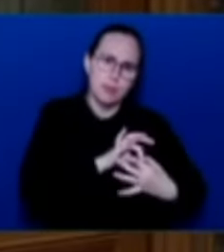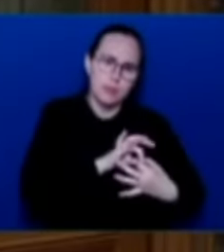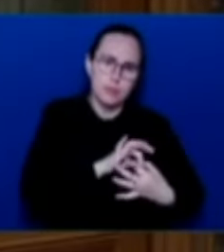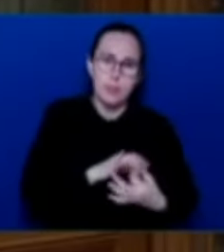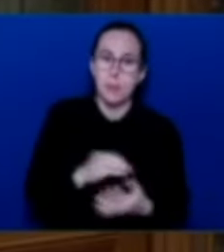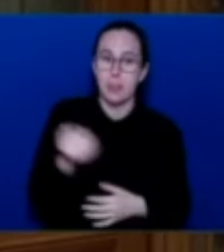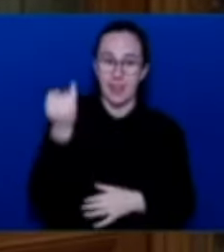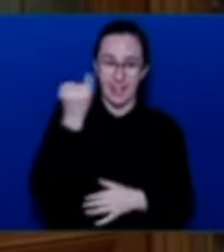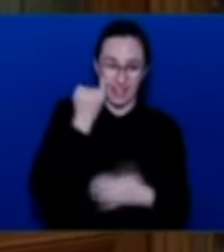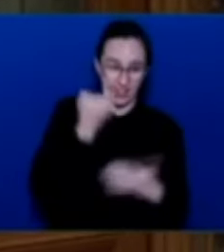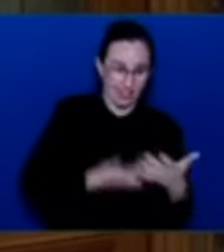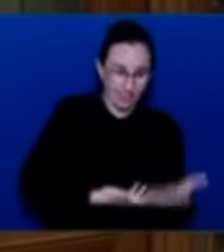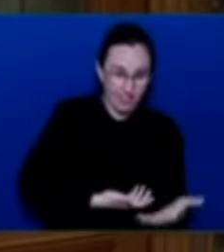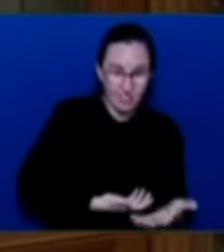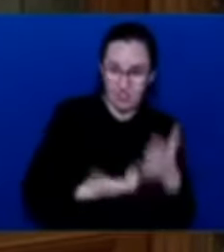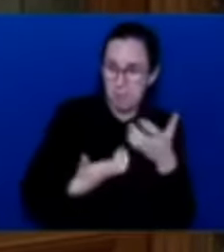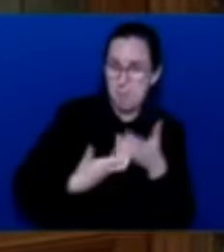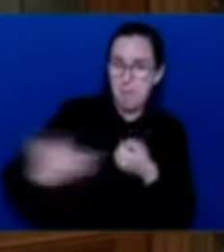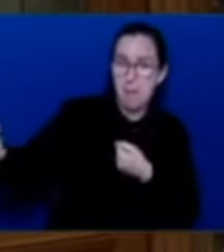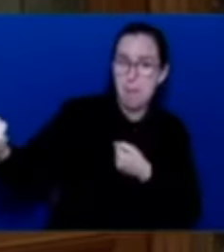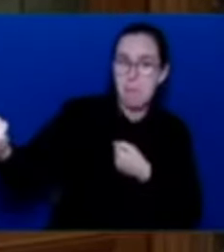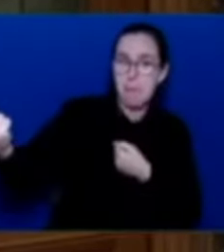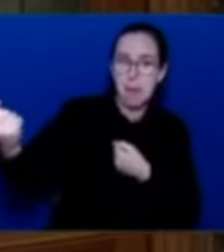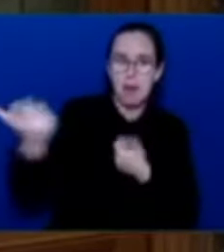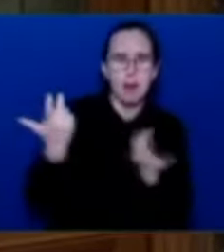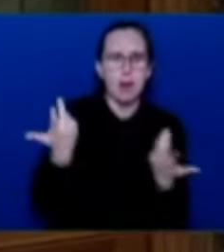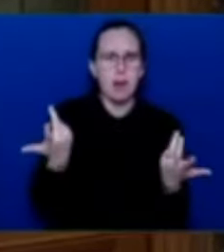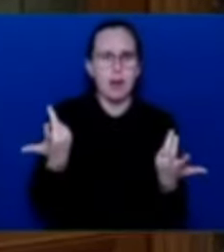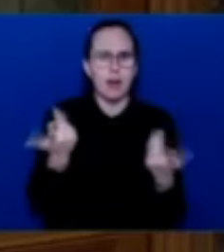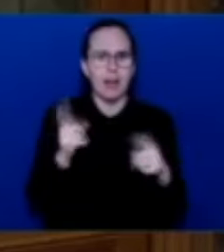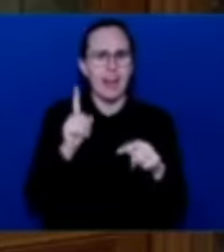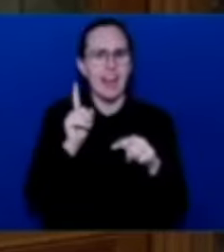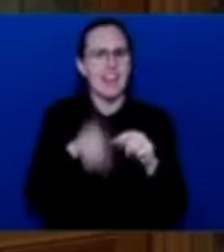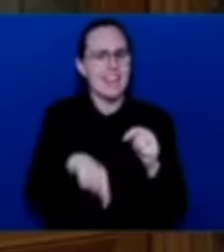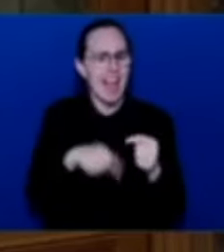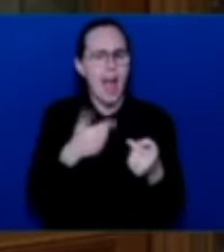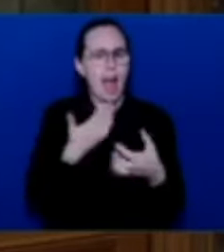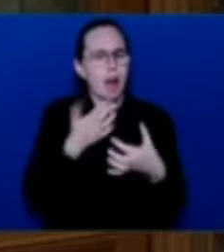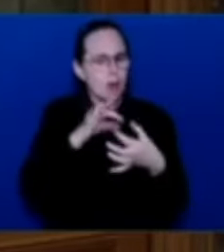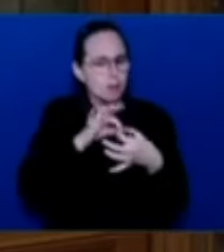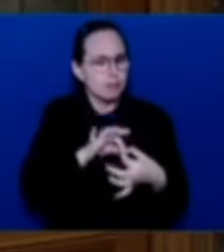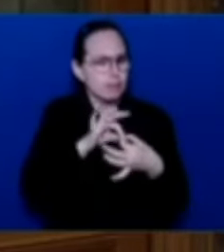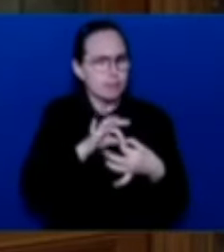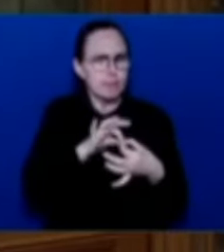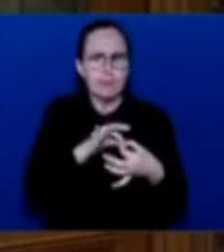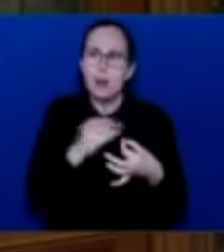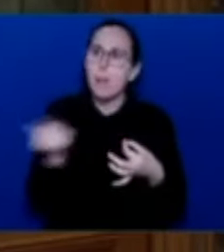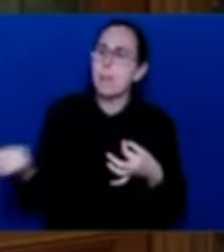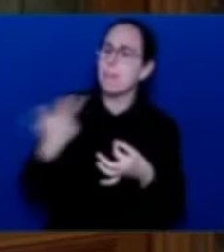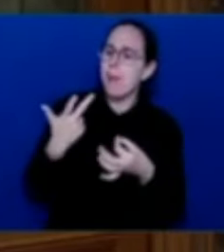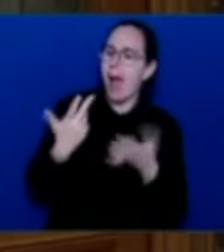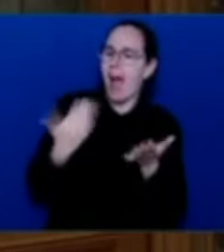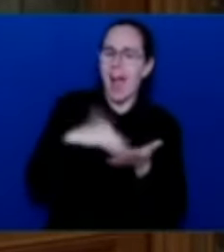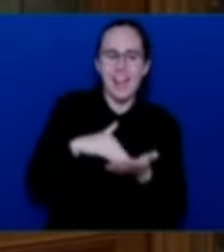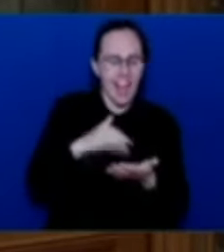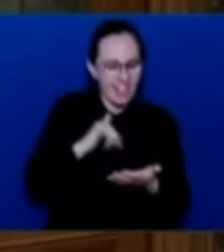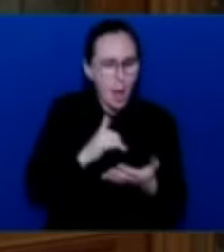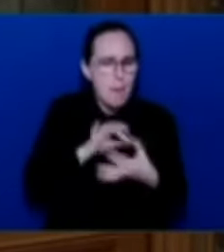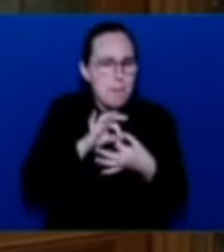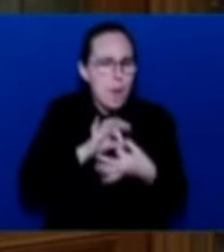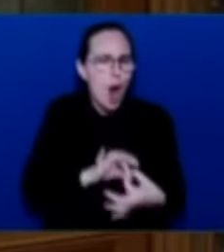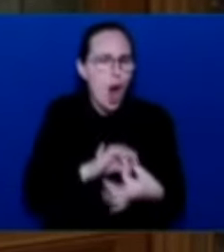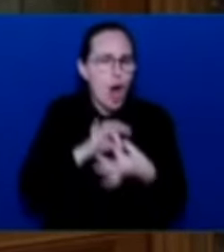The minister has continued to repeat her commitment to keeping Indigenous mothers, children and